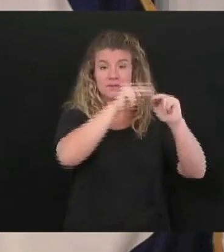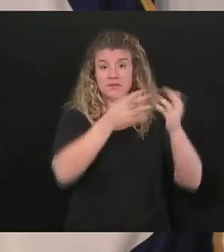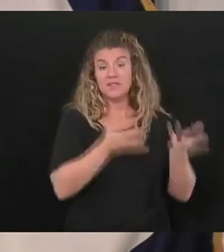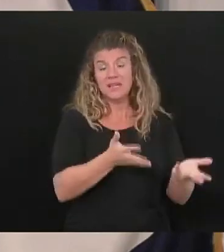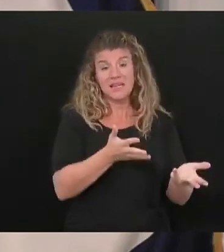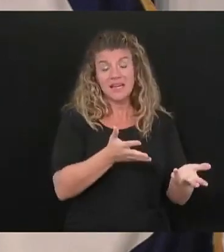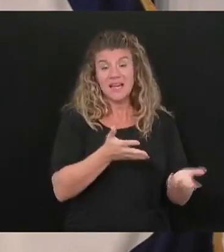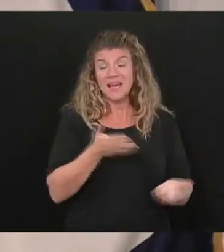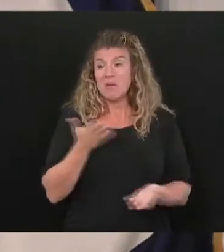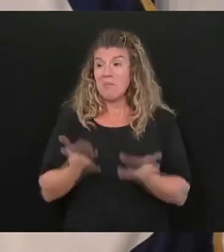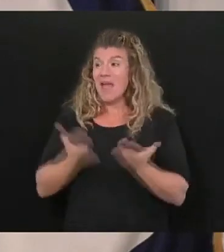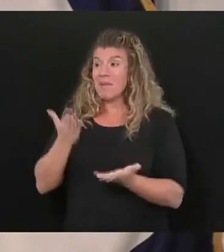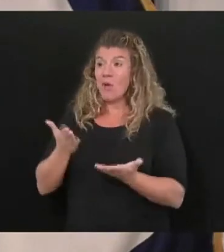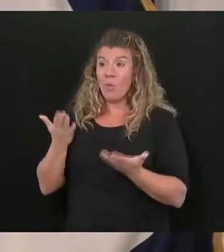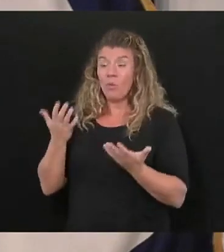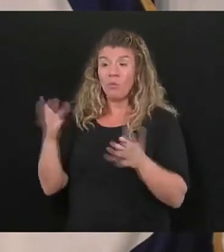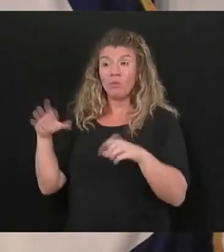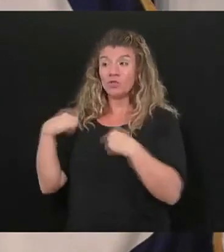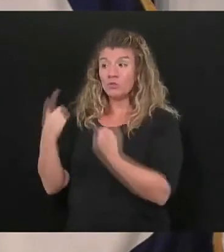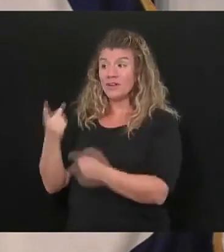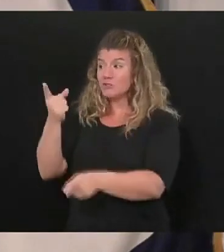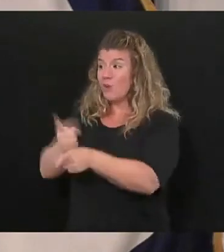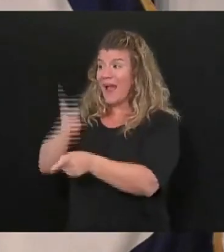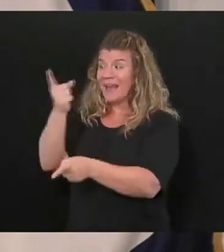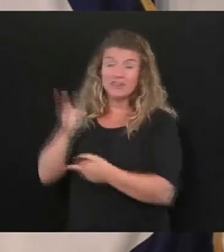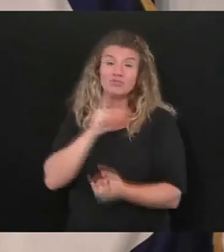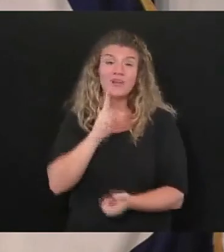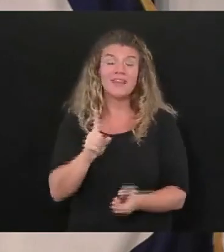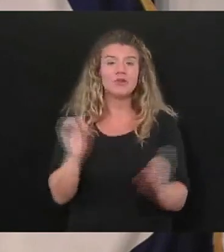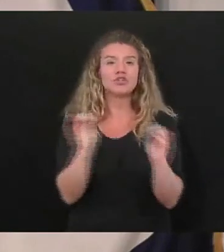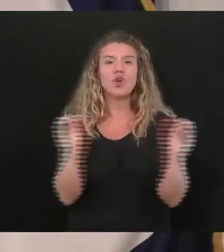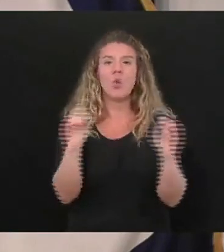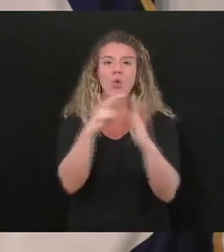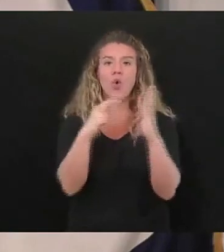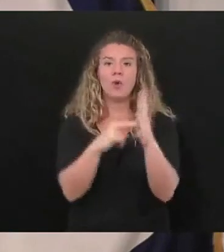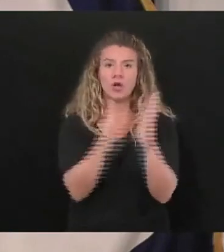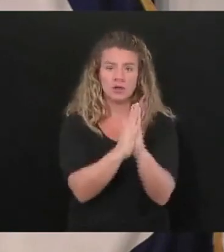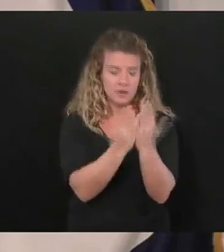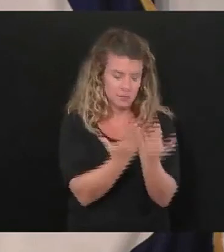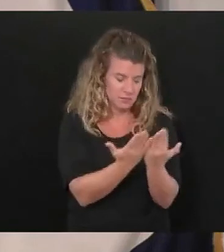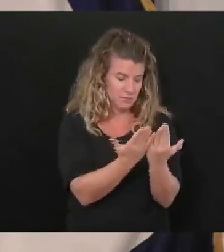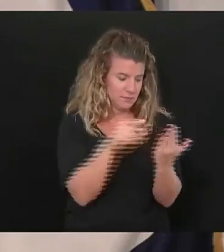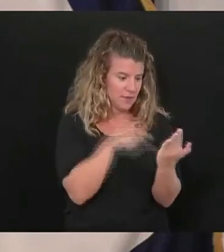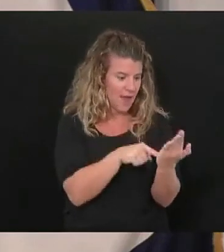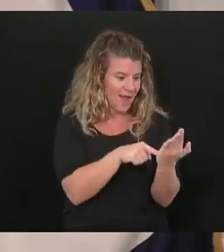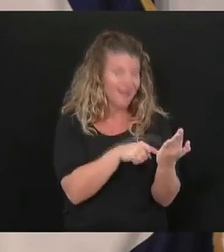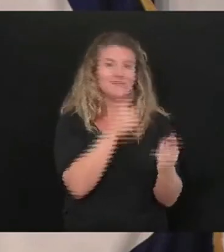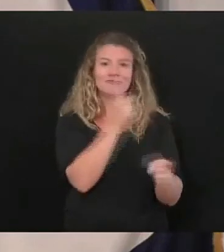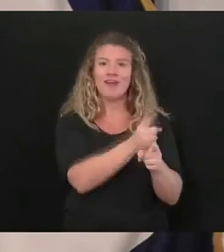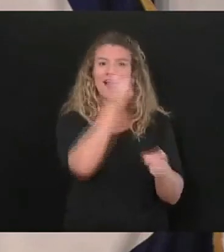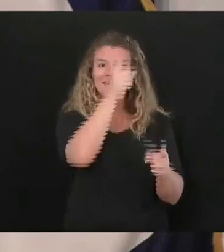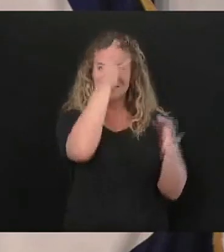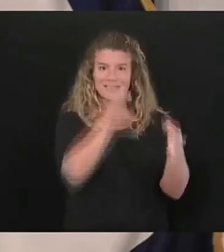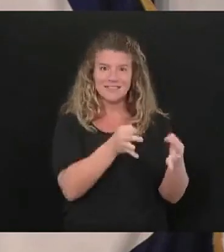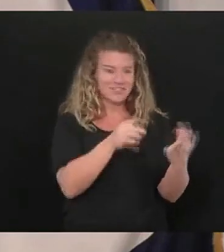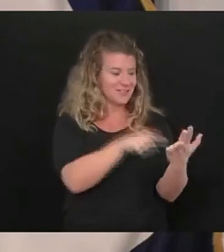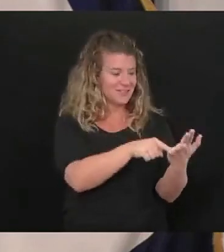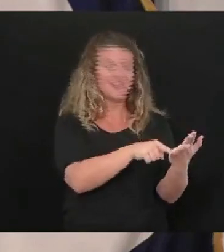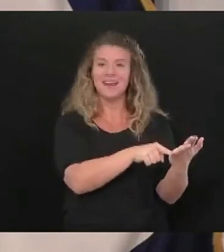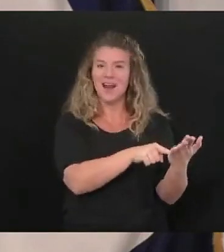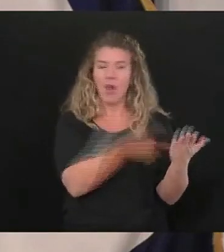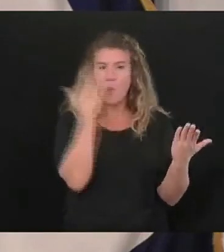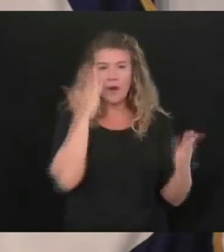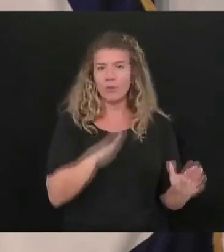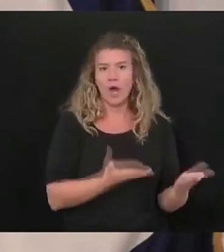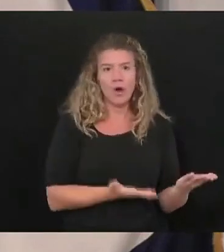thing there is no playbook there is no playbook as to exactly what to do here we're